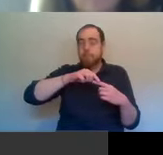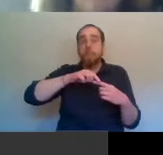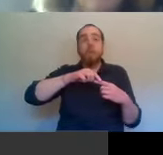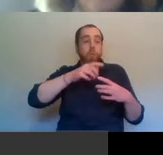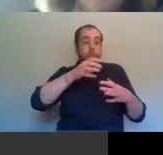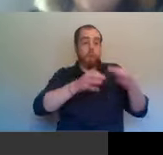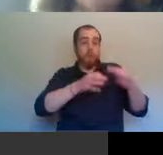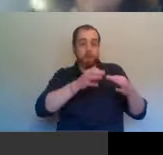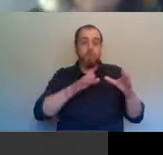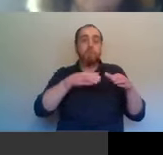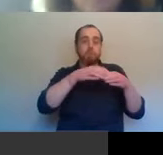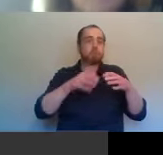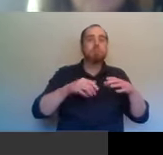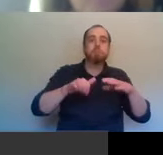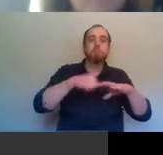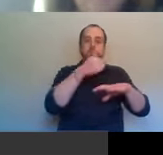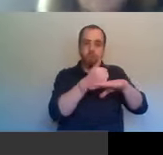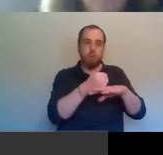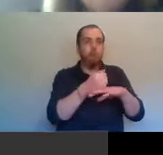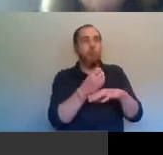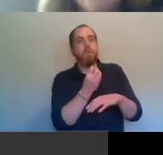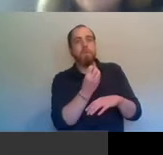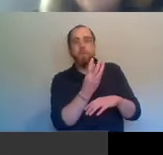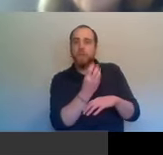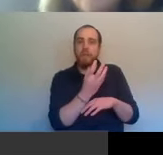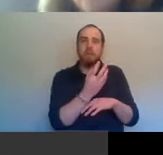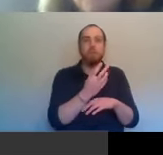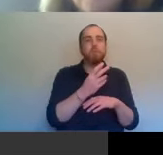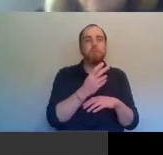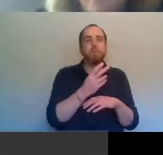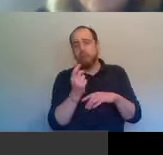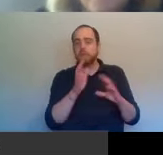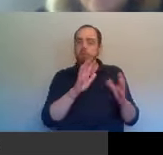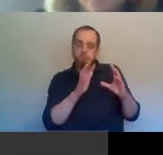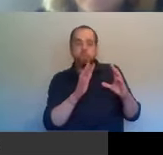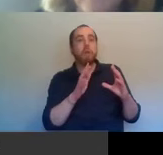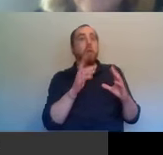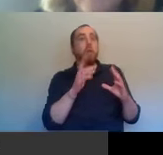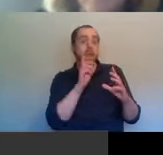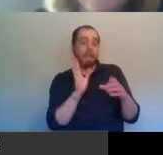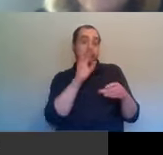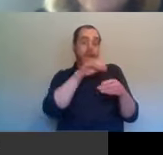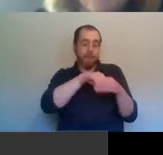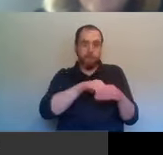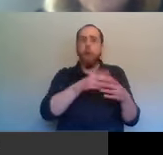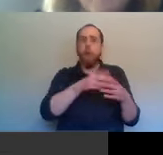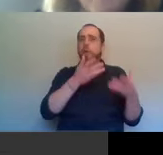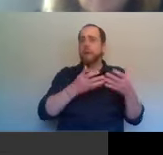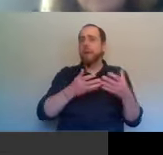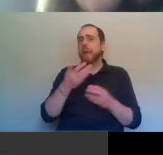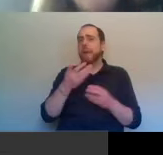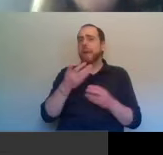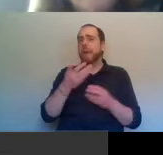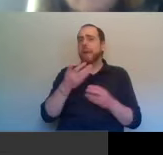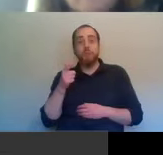were women of, I think, maybe about 14 or a dozen. I defy you to find any other political party in Europe in the 1920s that would have so many